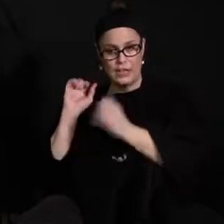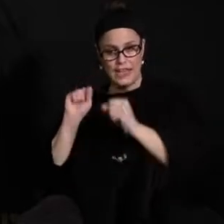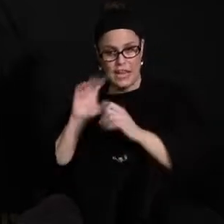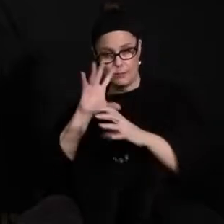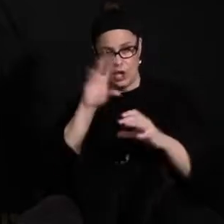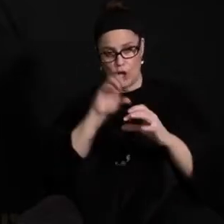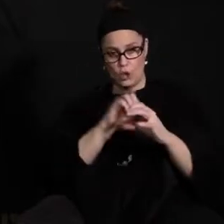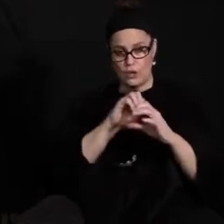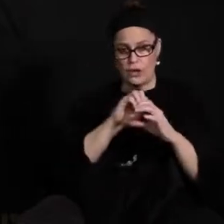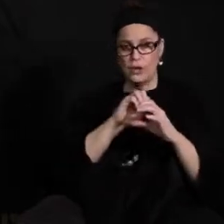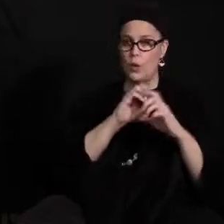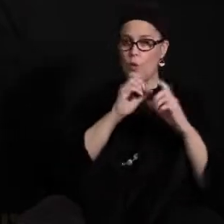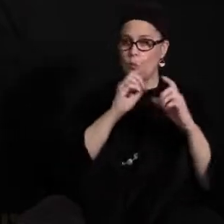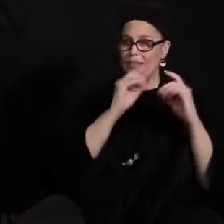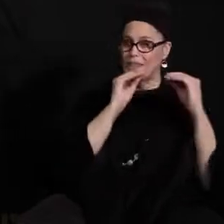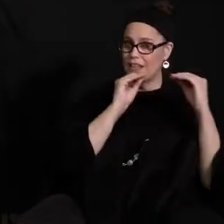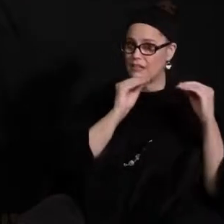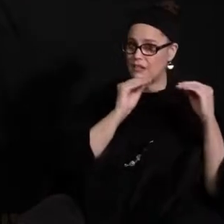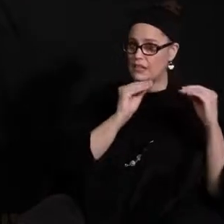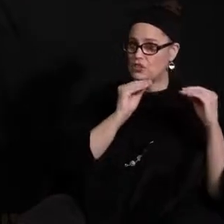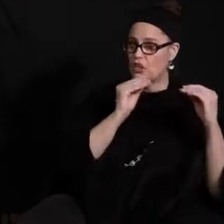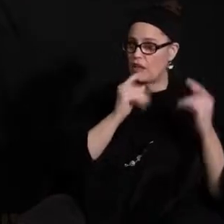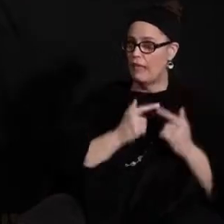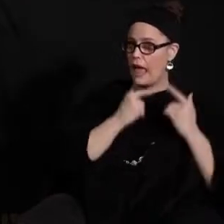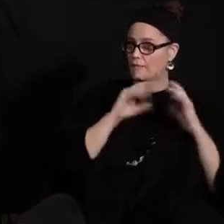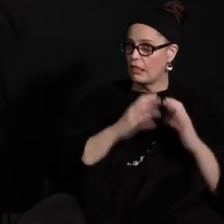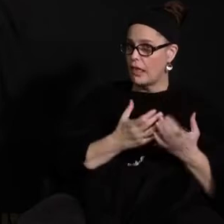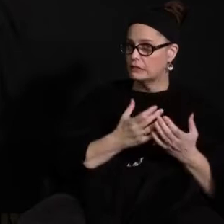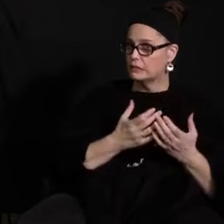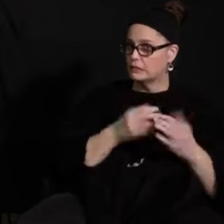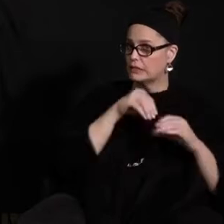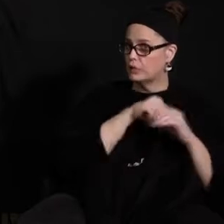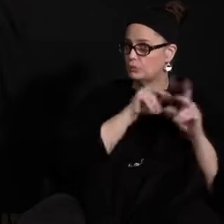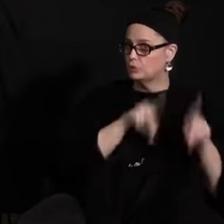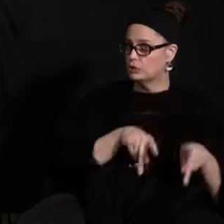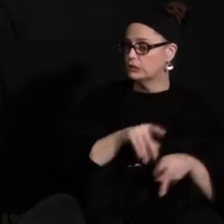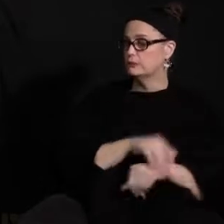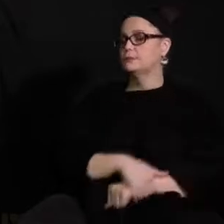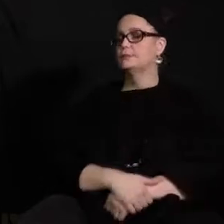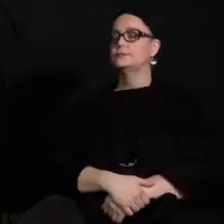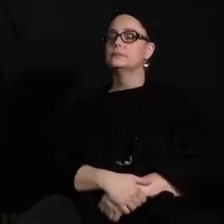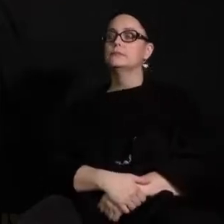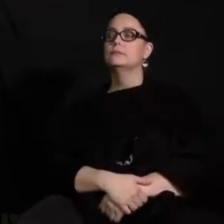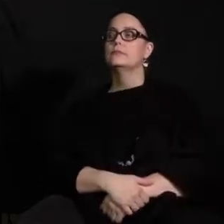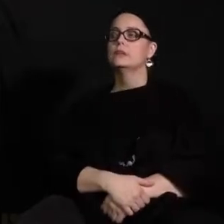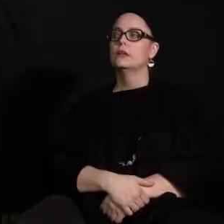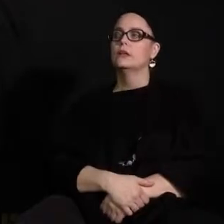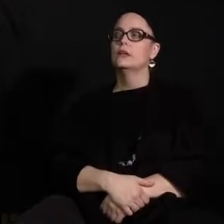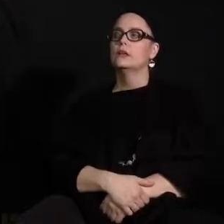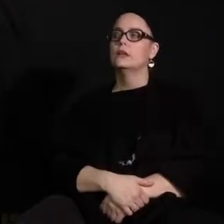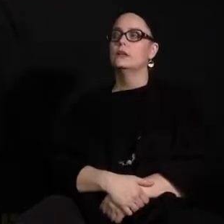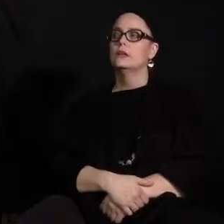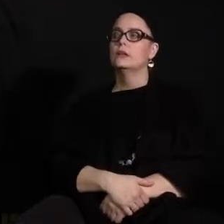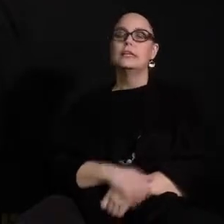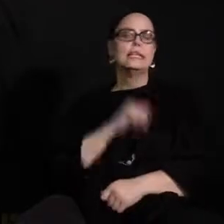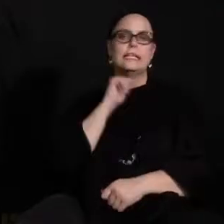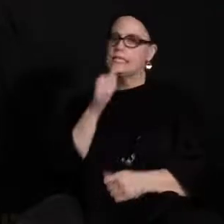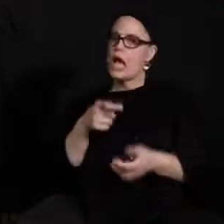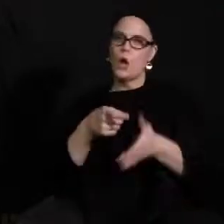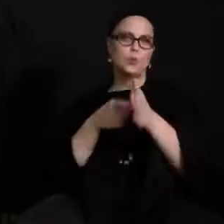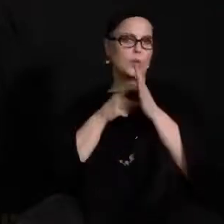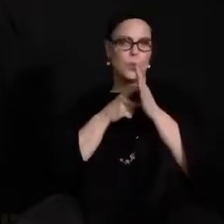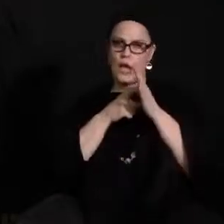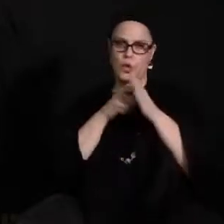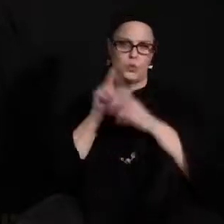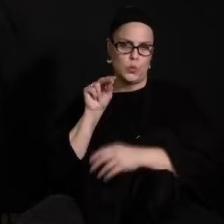page um thank you for the question um it is not going to be required